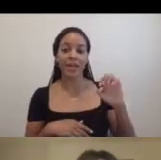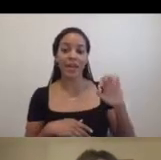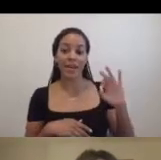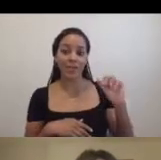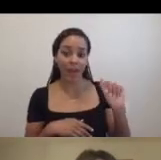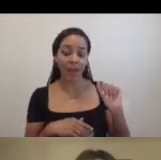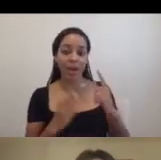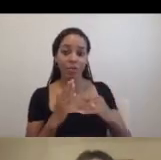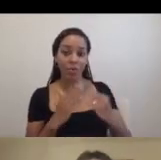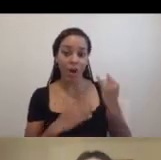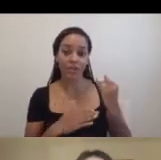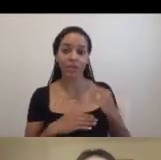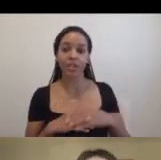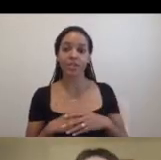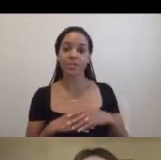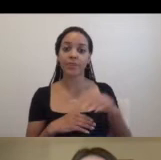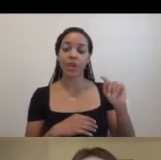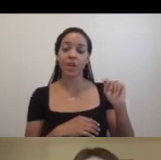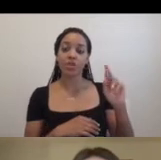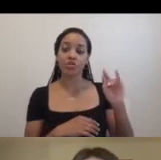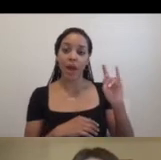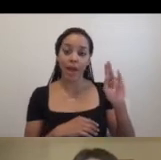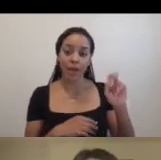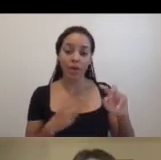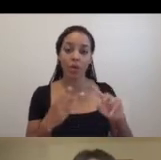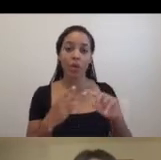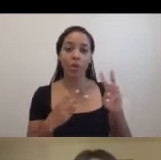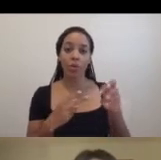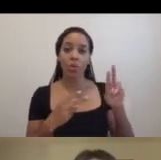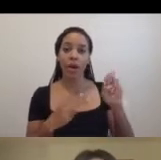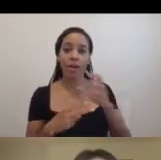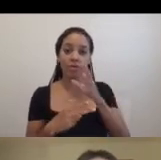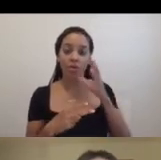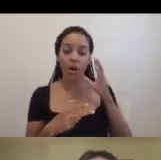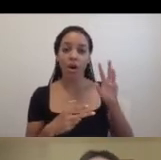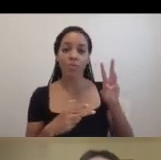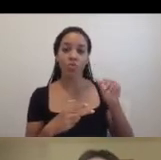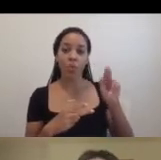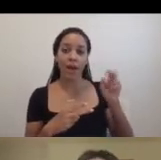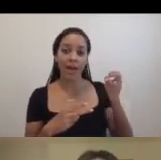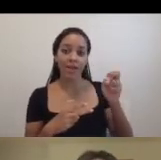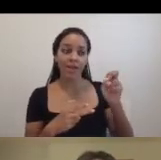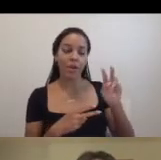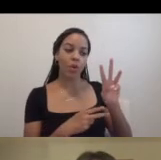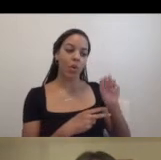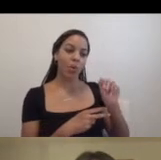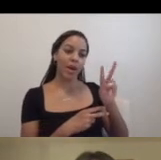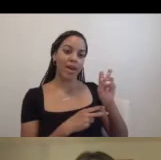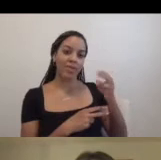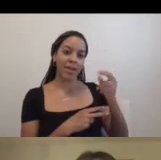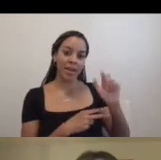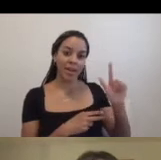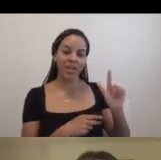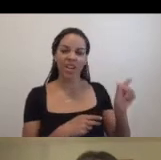Spaces, Shift Residency, Triangle, Wave Farm, Wave Hill, and WOW Project. Rethinking Residencies began